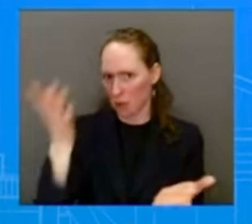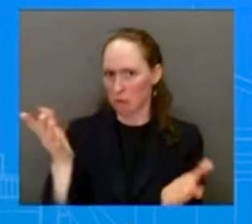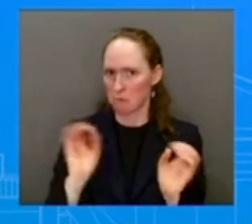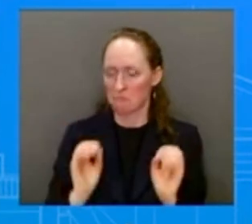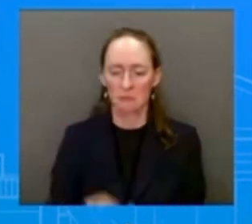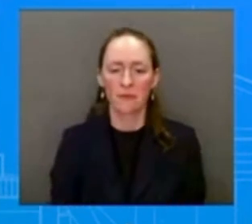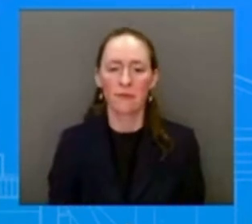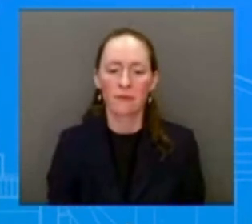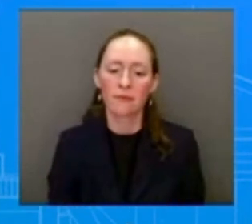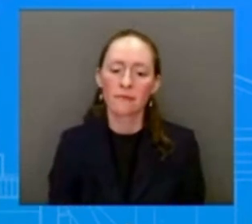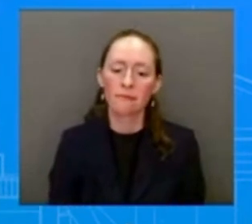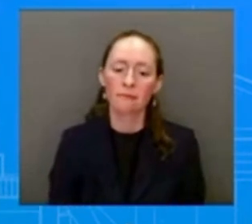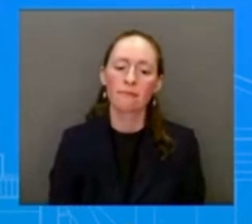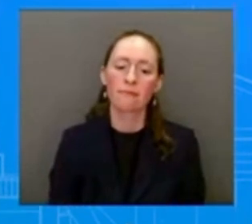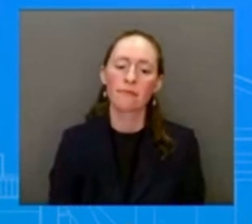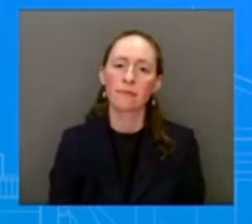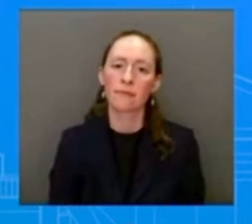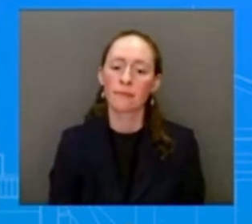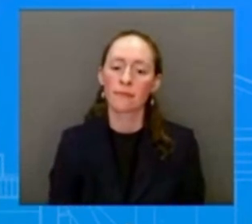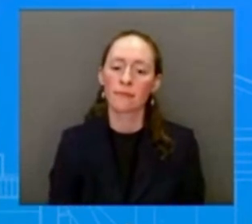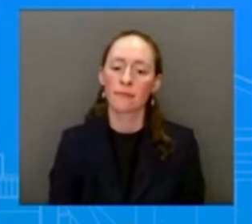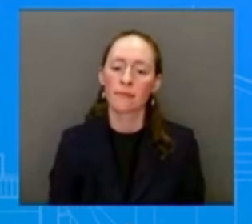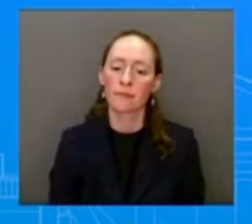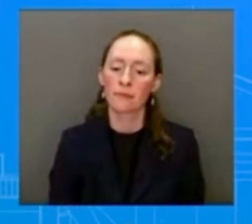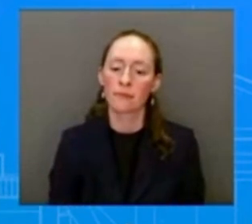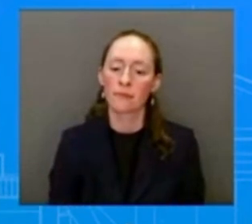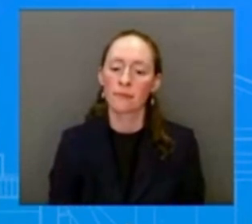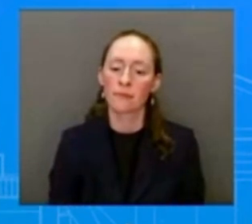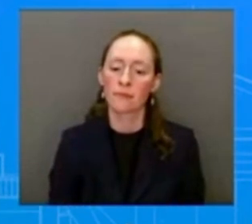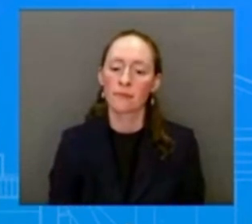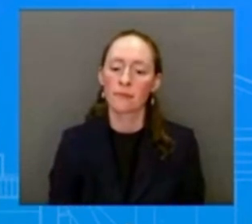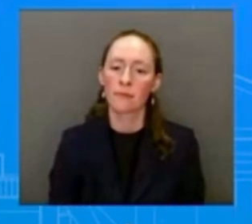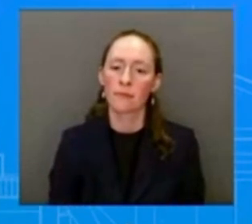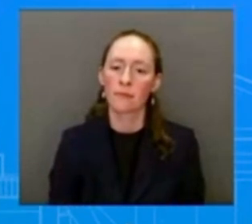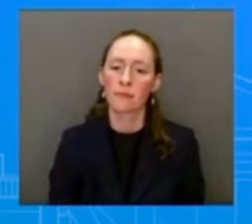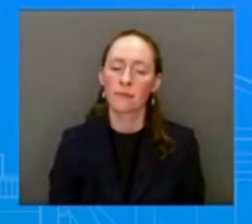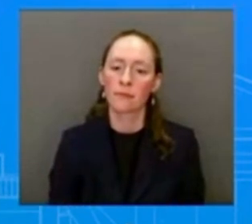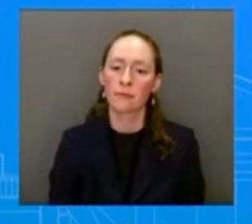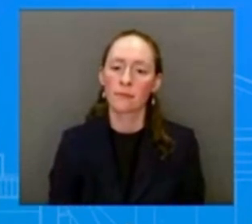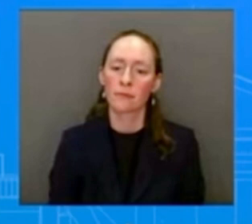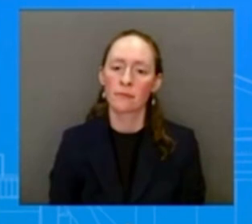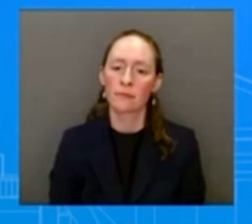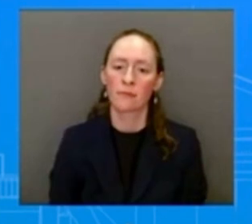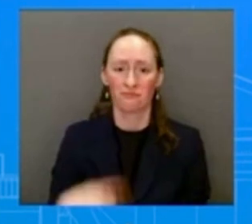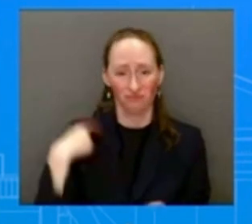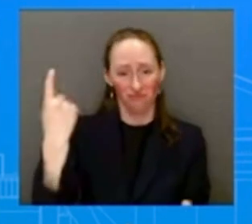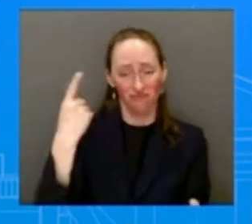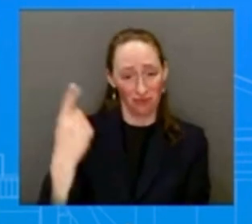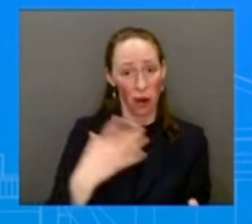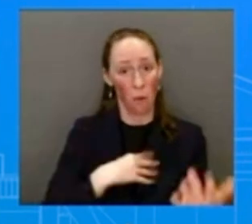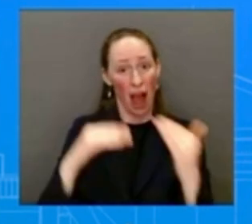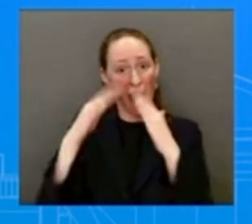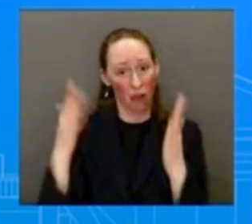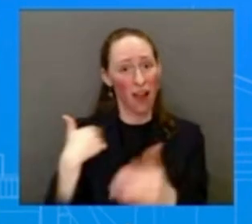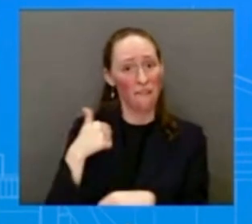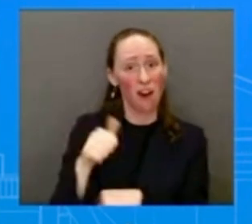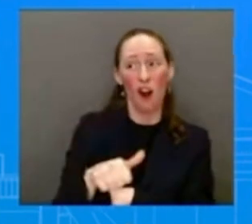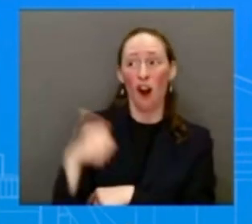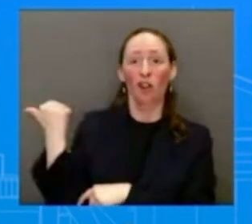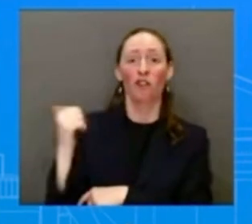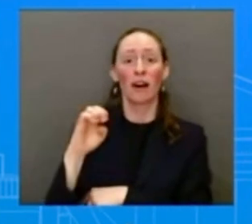Does the White House have any additional executive orders in the pipeline on guns given the realities of the